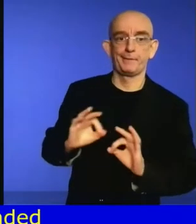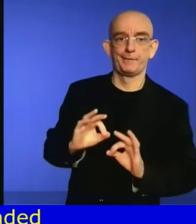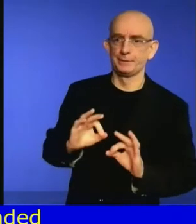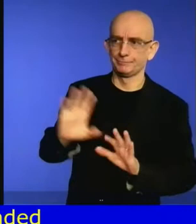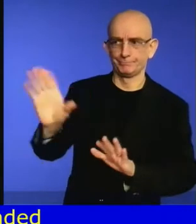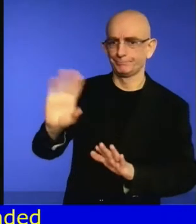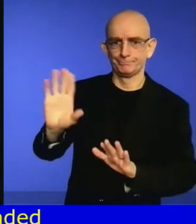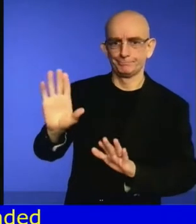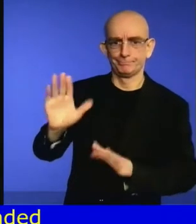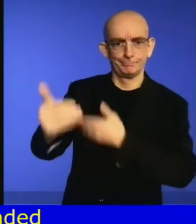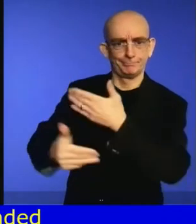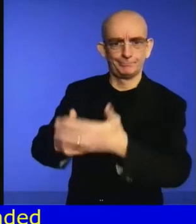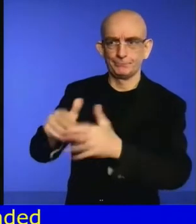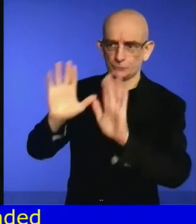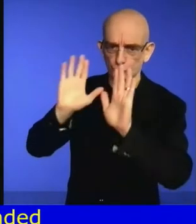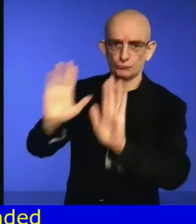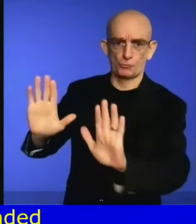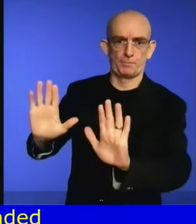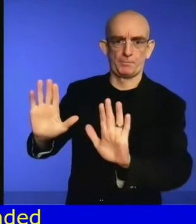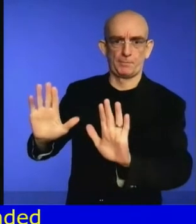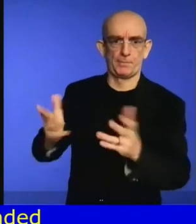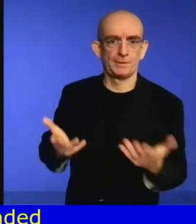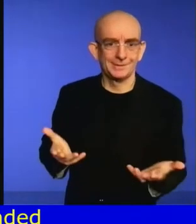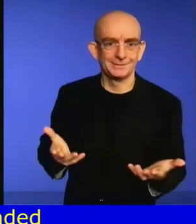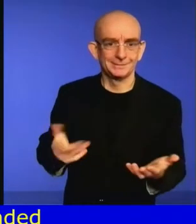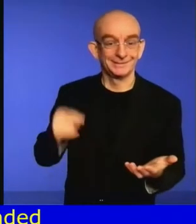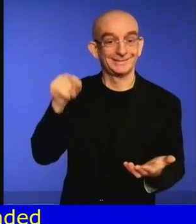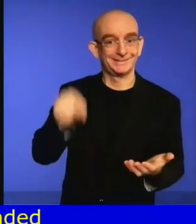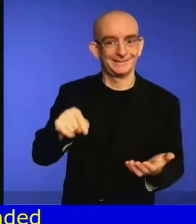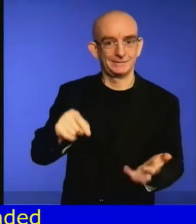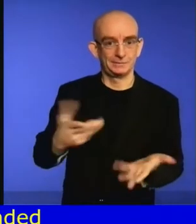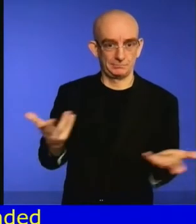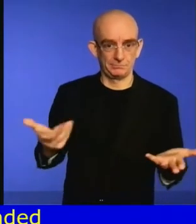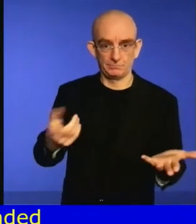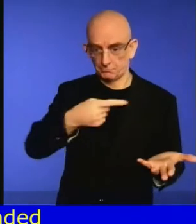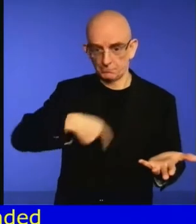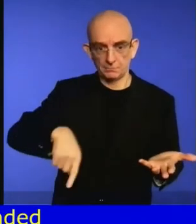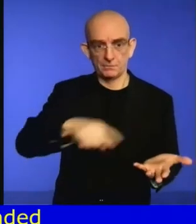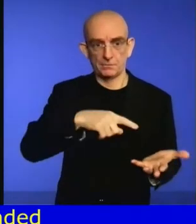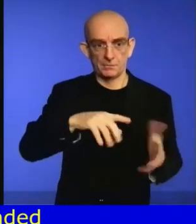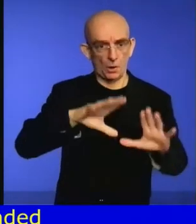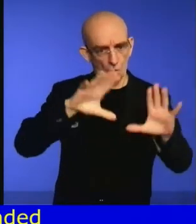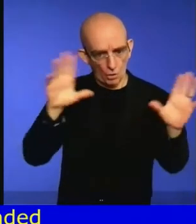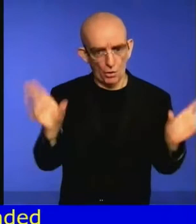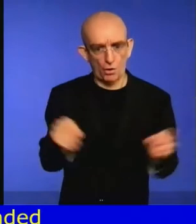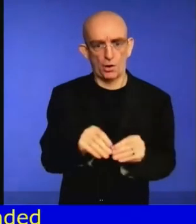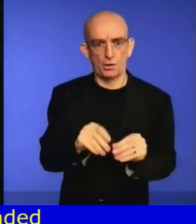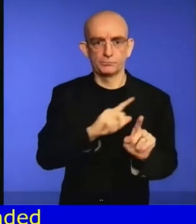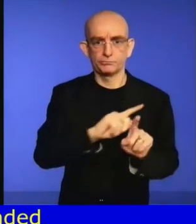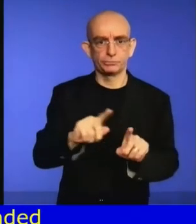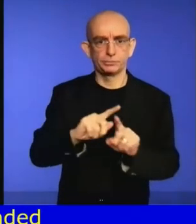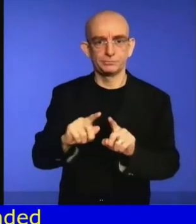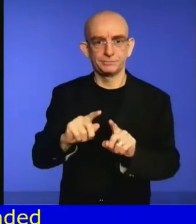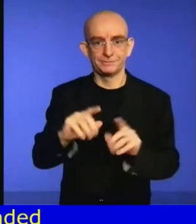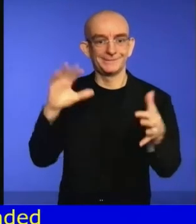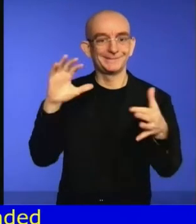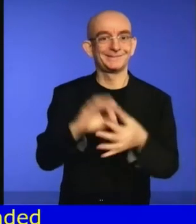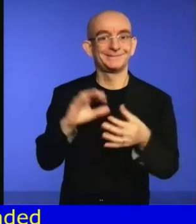post-2015 negotiation. In both processes, government translated